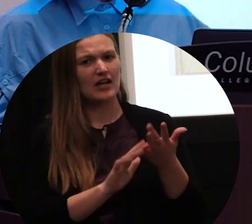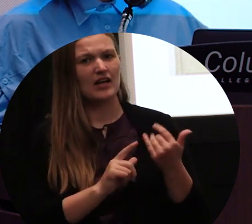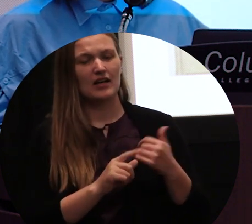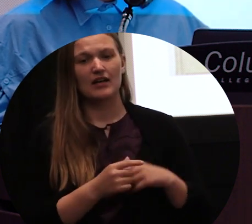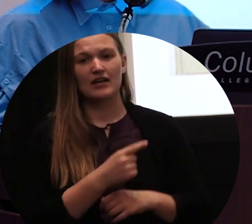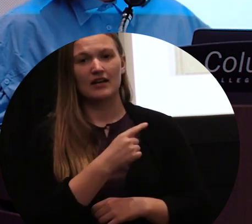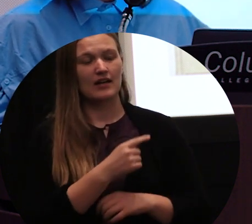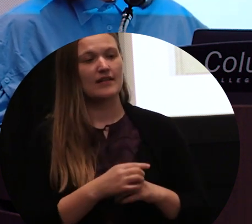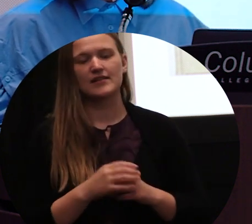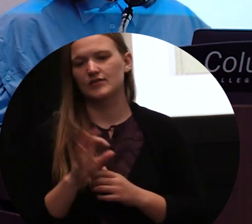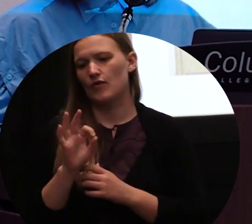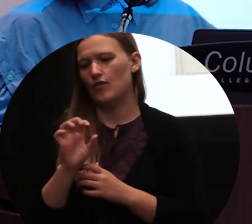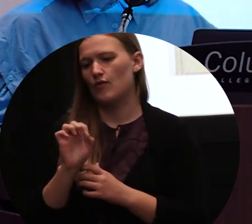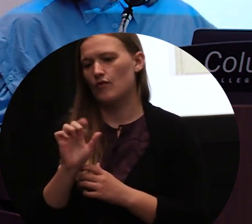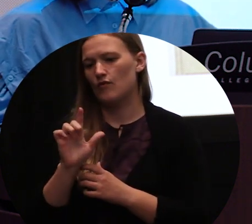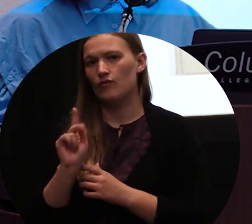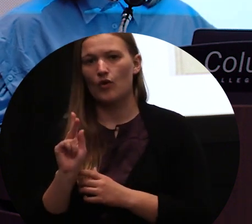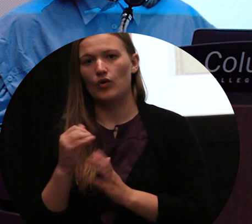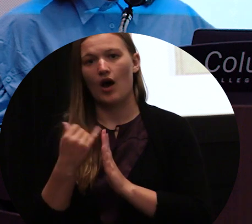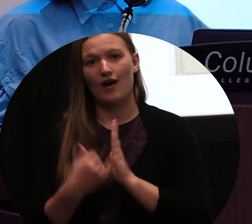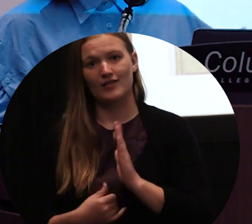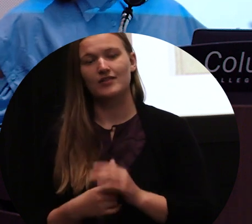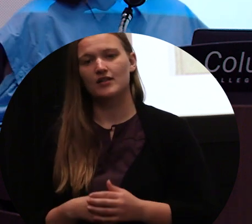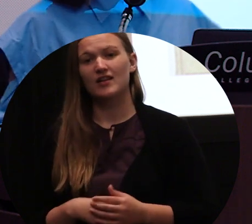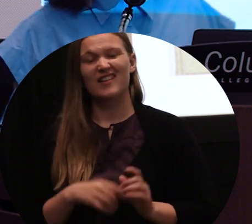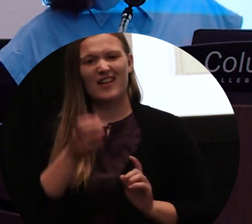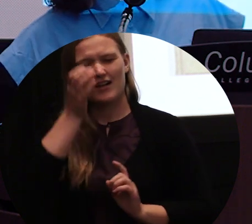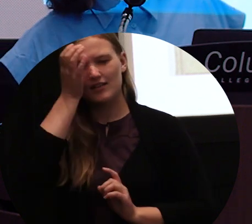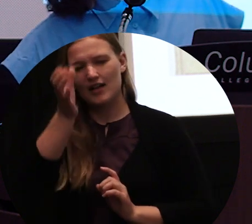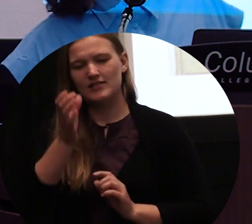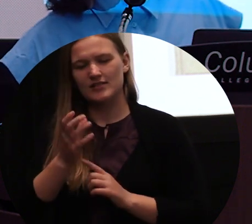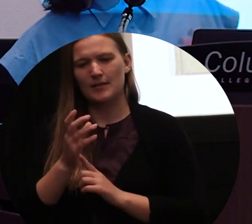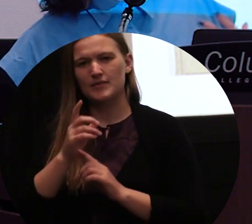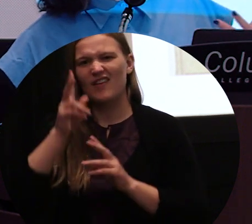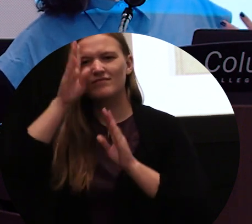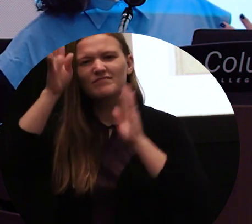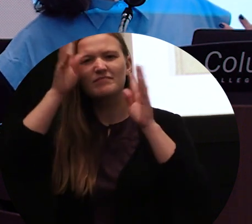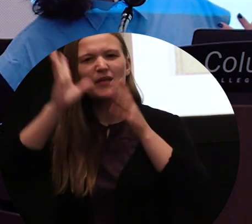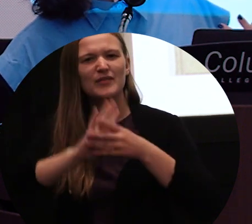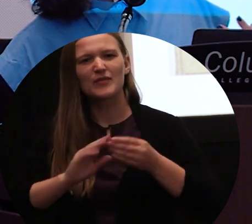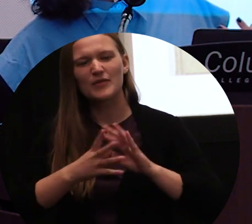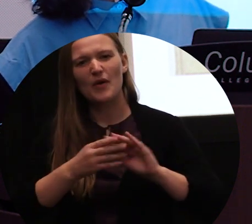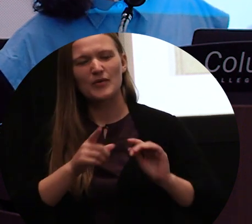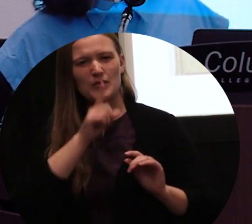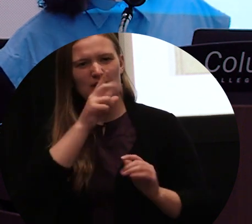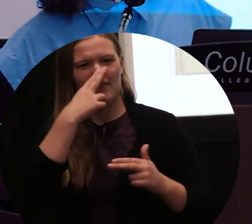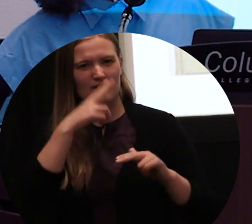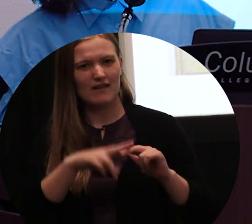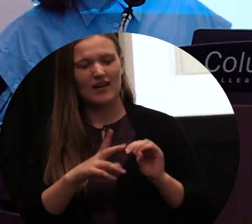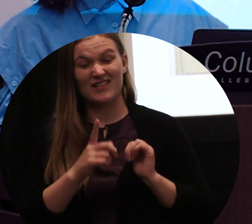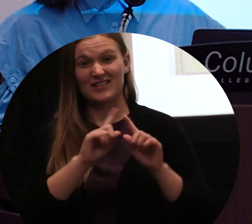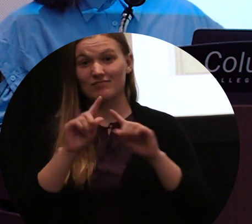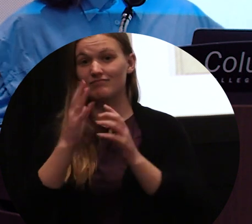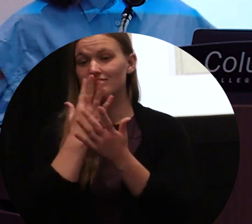it's folk art, too. It's just really interesting, this concept of these myth stories and, and the colors that